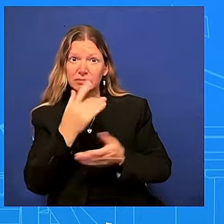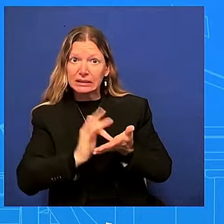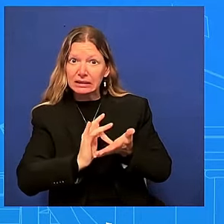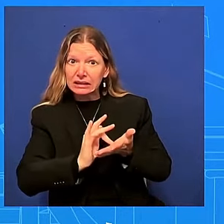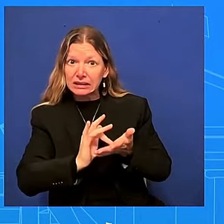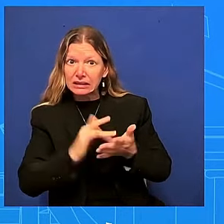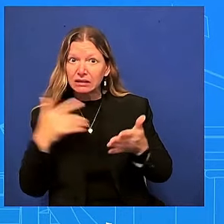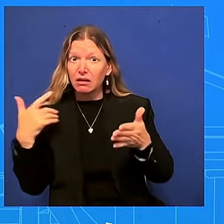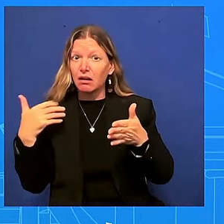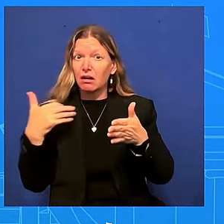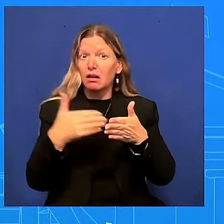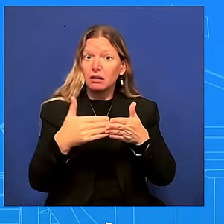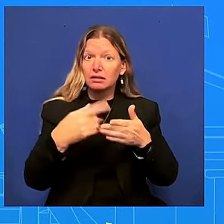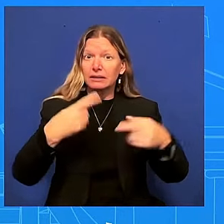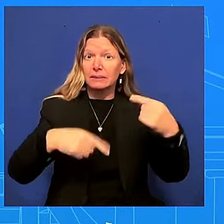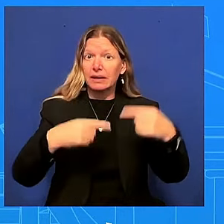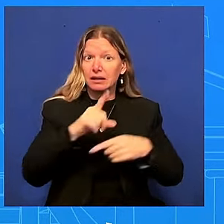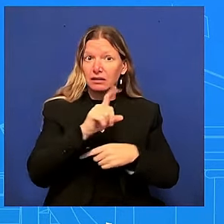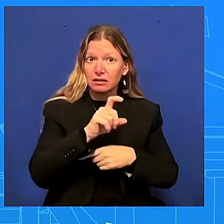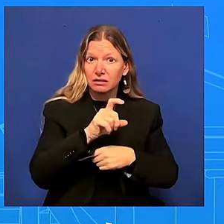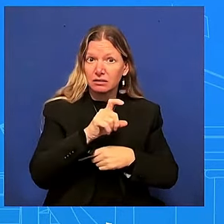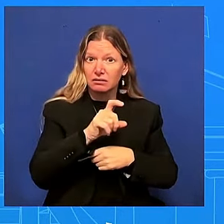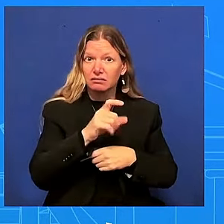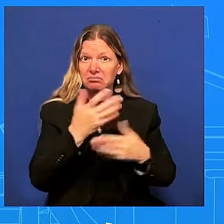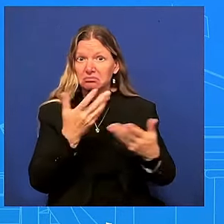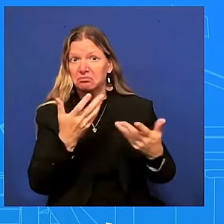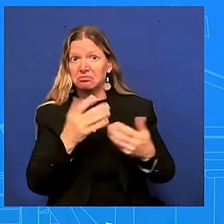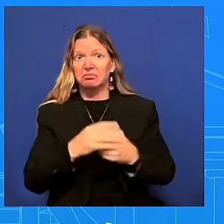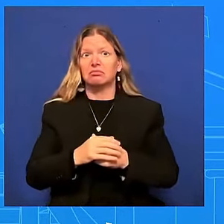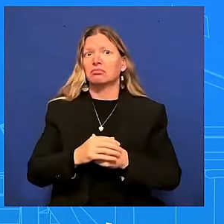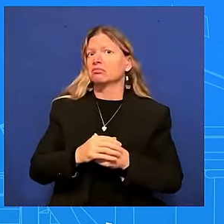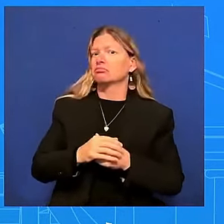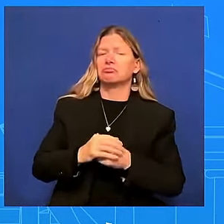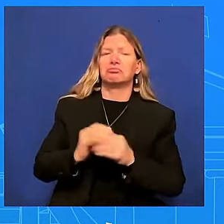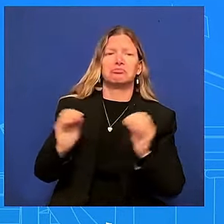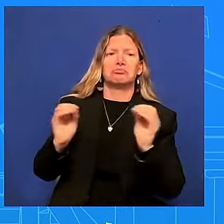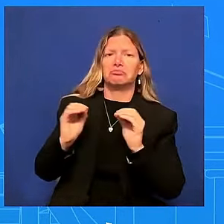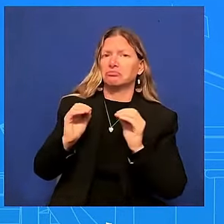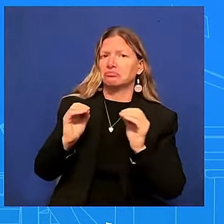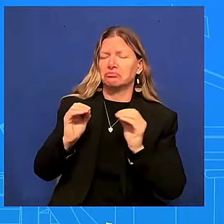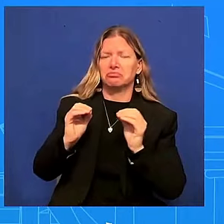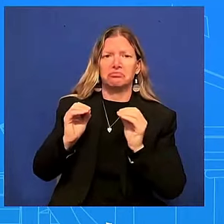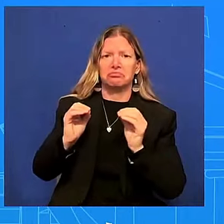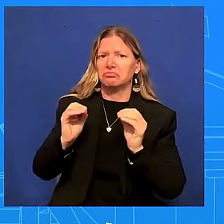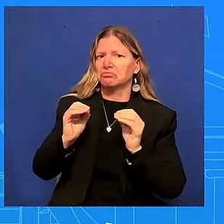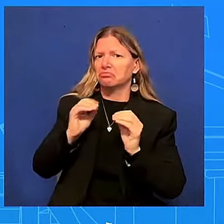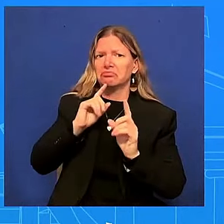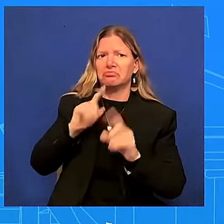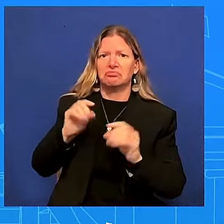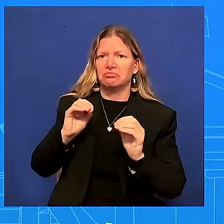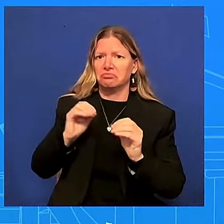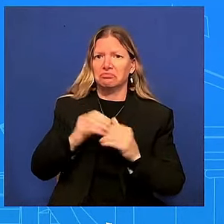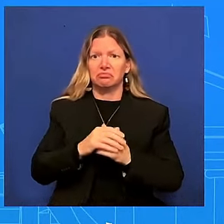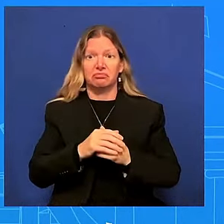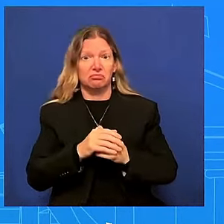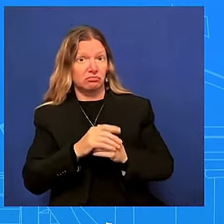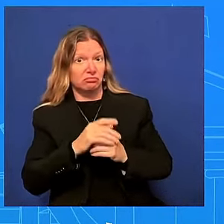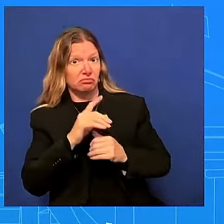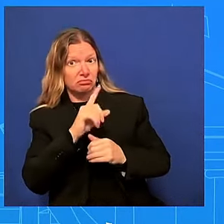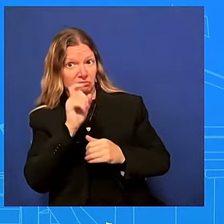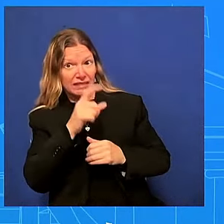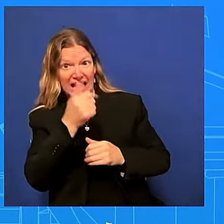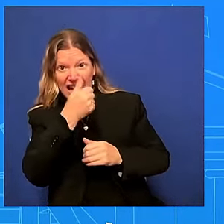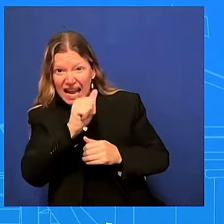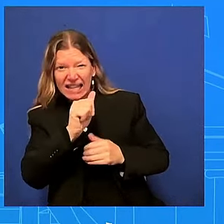cold medication was he taking any medication that would have interfered he was not taking uh any cold medication that is what i can speak